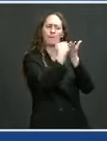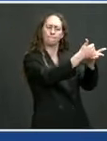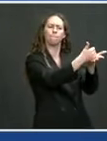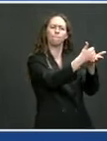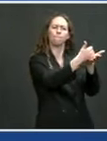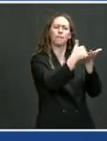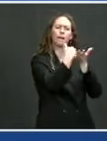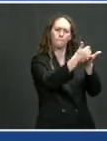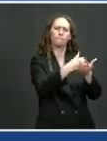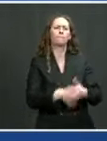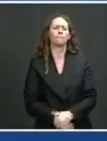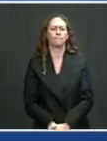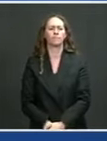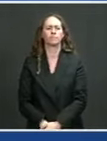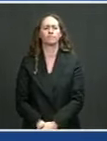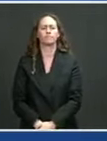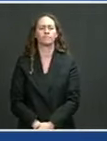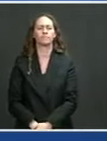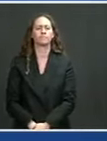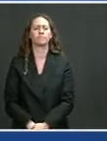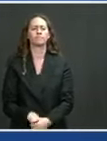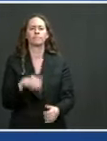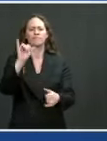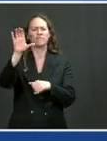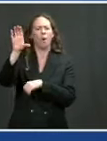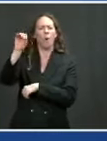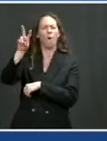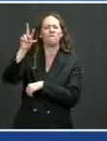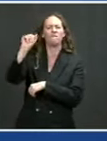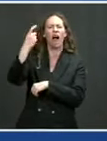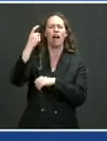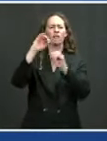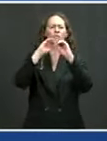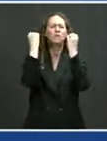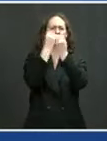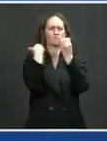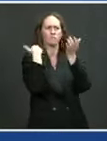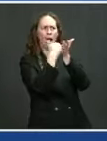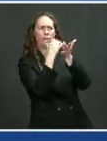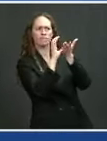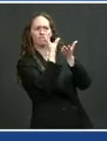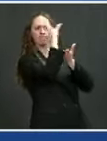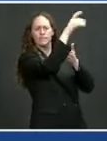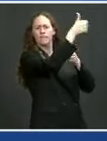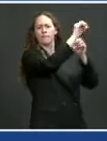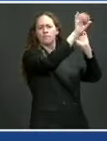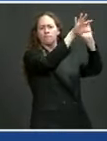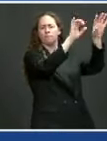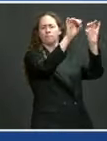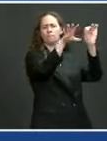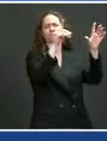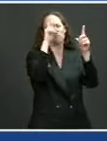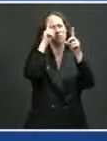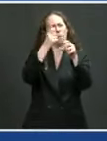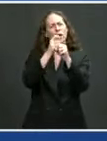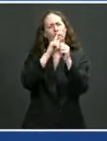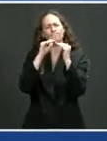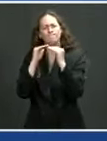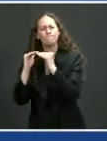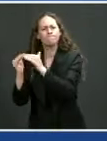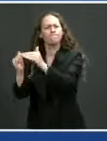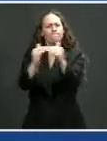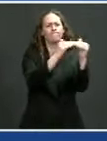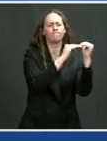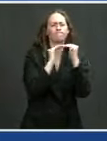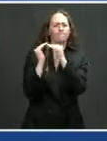delivered in a way that is equitable and that follows the science and the public health data. Today's announcement to share